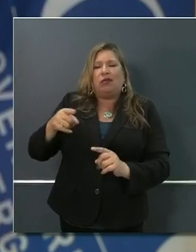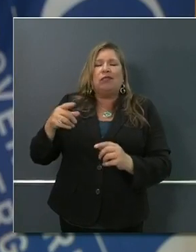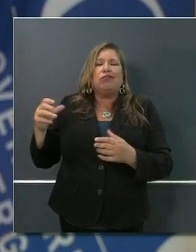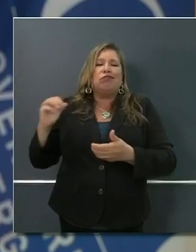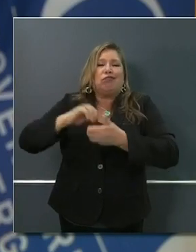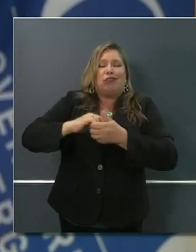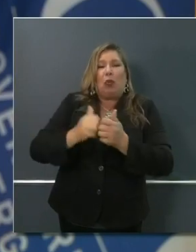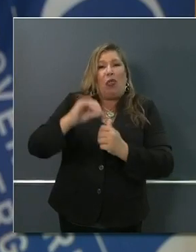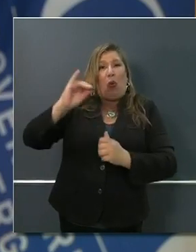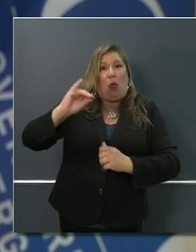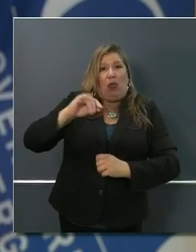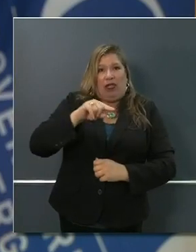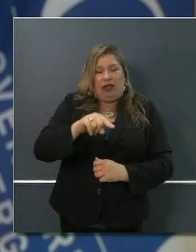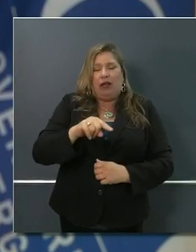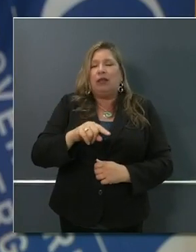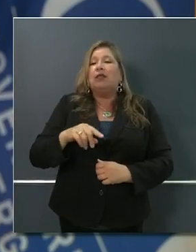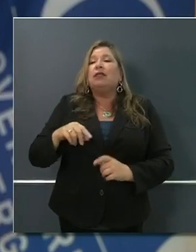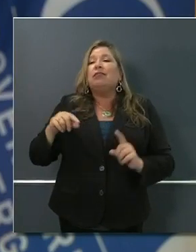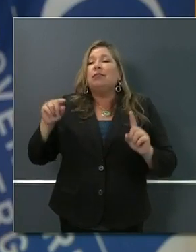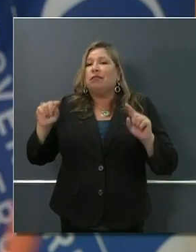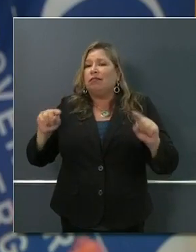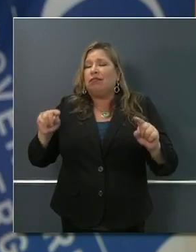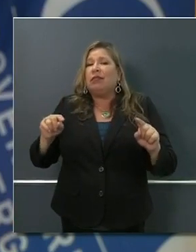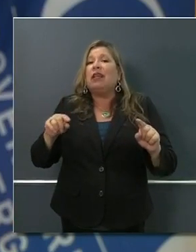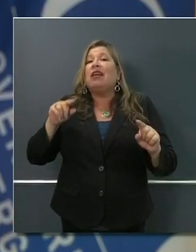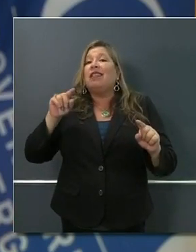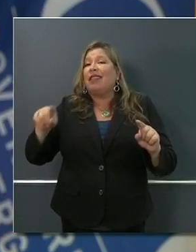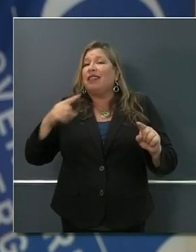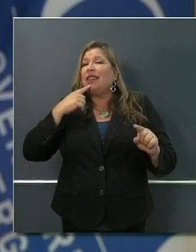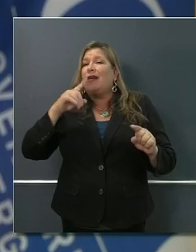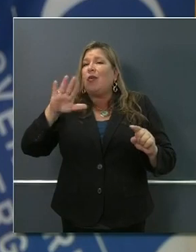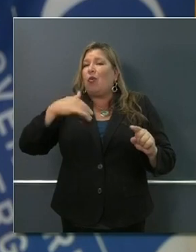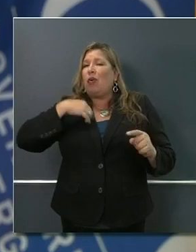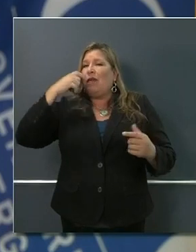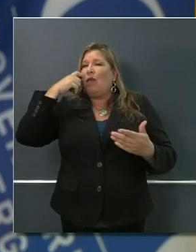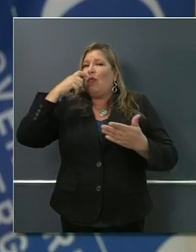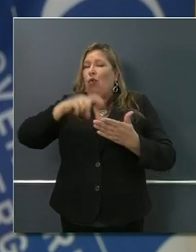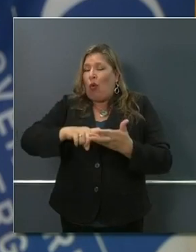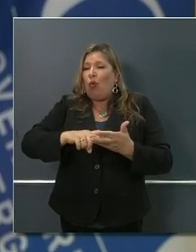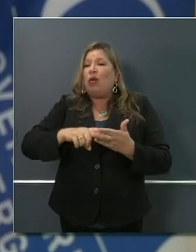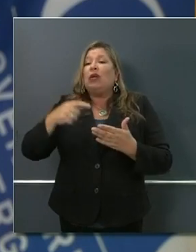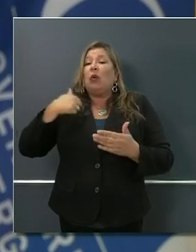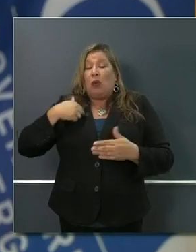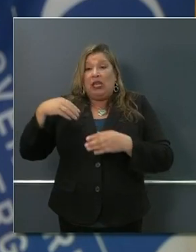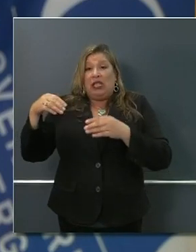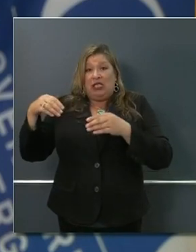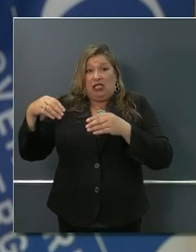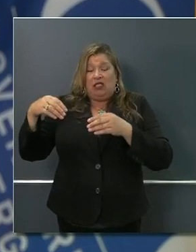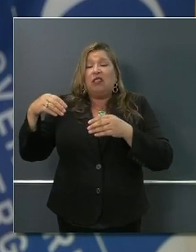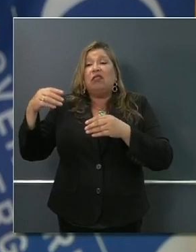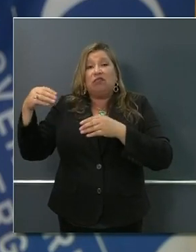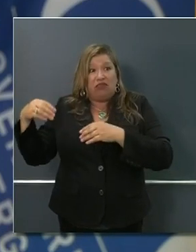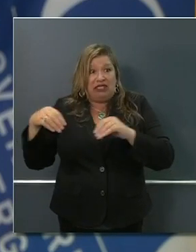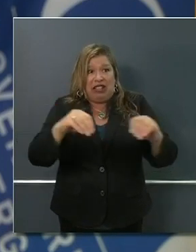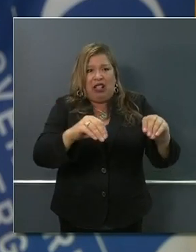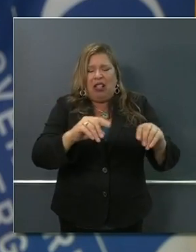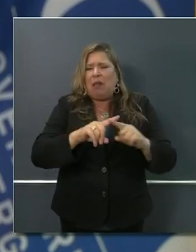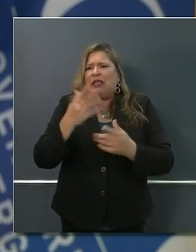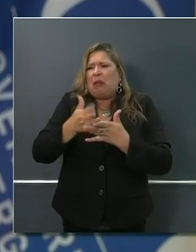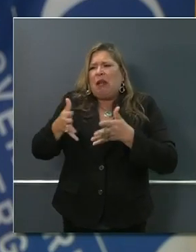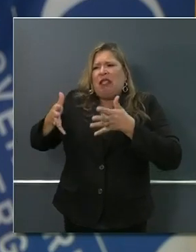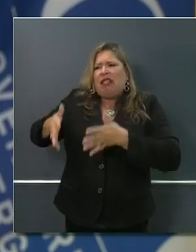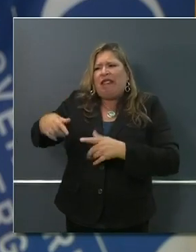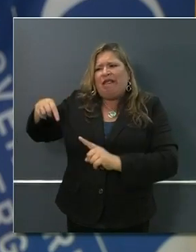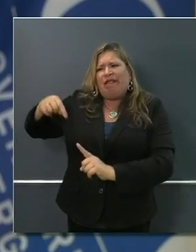we have markets that are not absorbing all of our crop, but we don't want it to go to waste. We want the citizens of California to